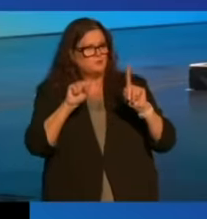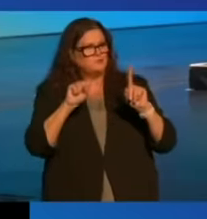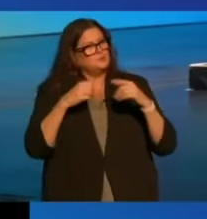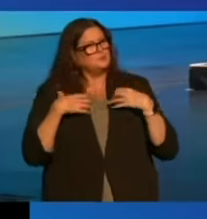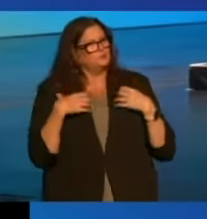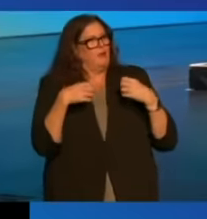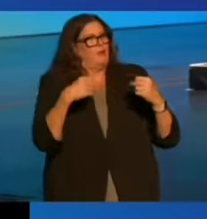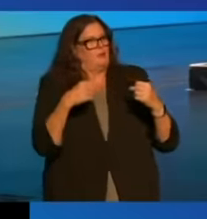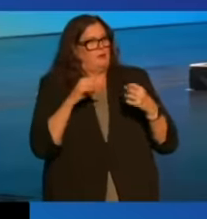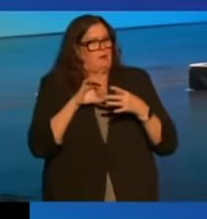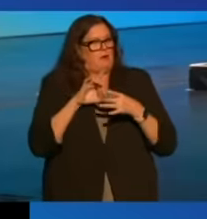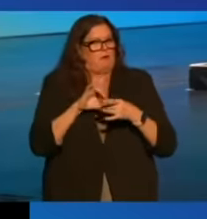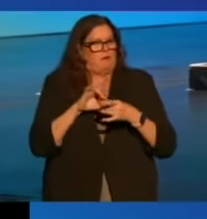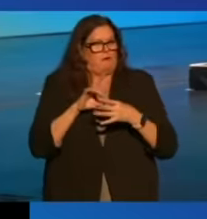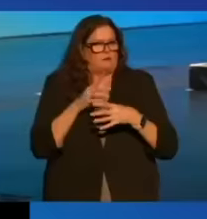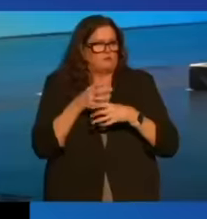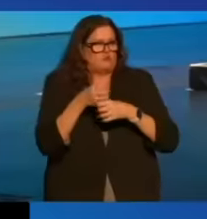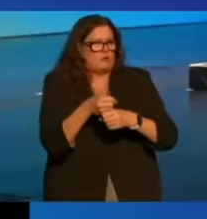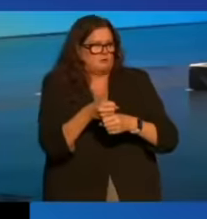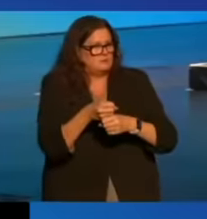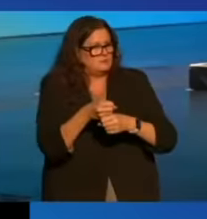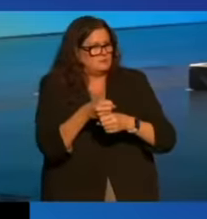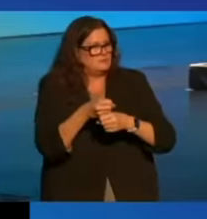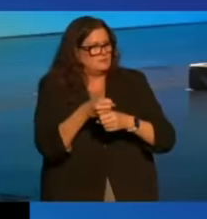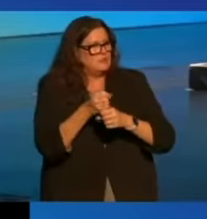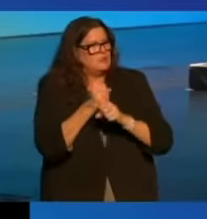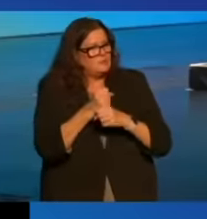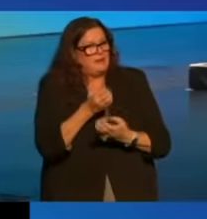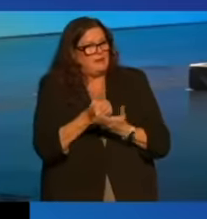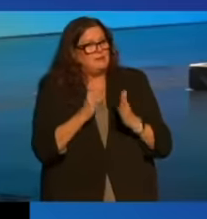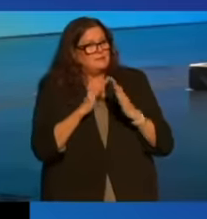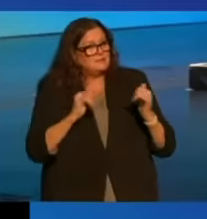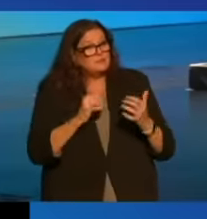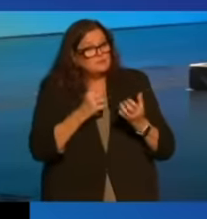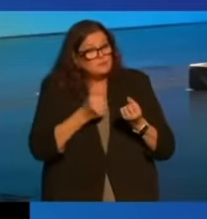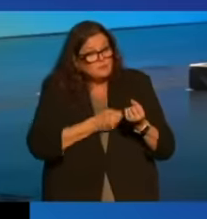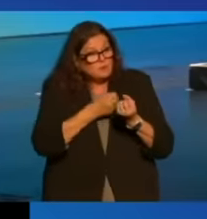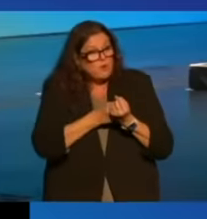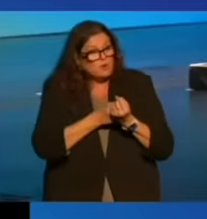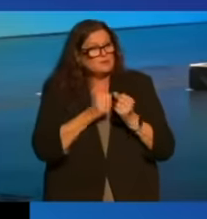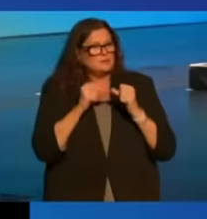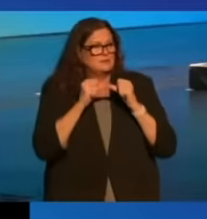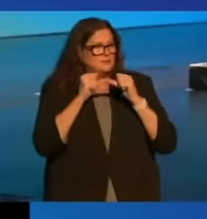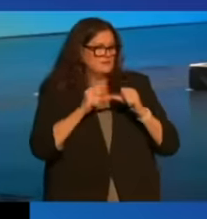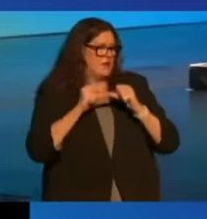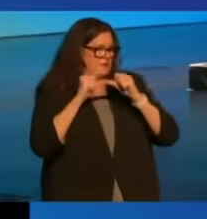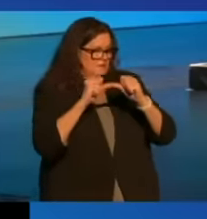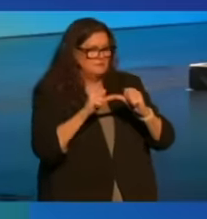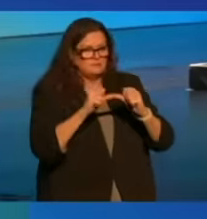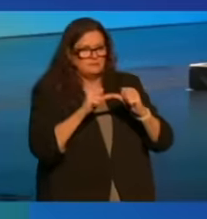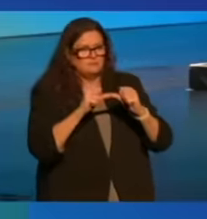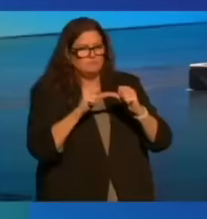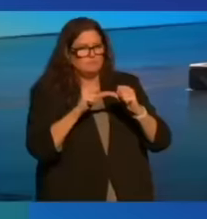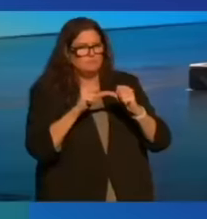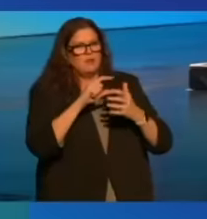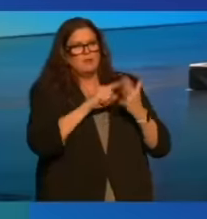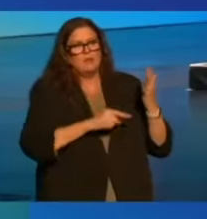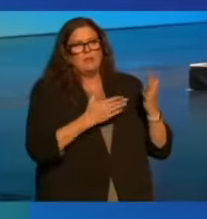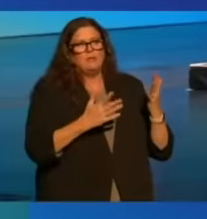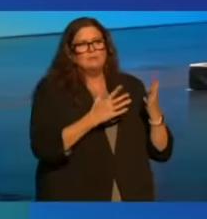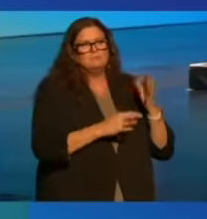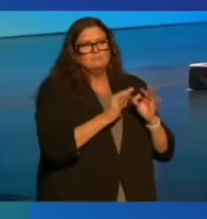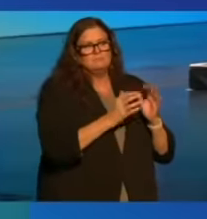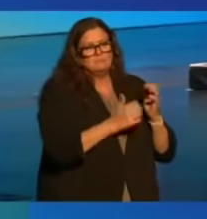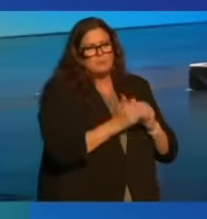our bonds of trust to strengthen create an economic system that supports and sustains those things that